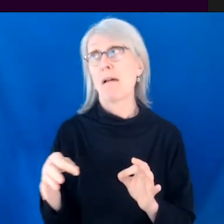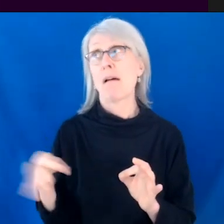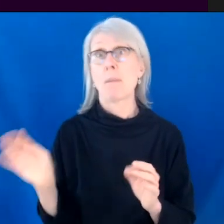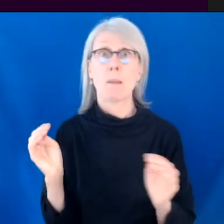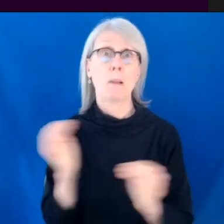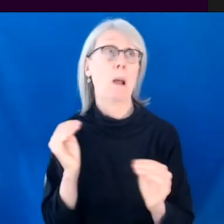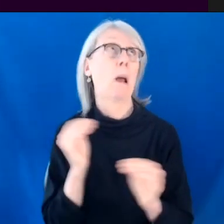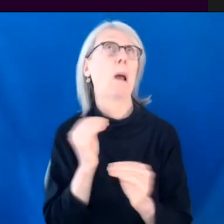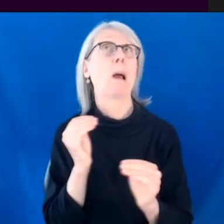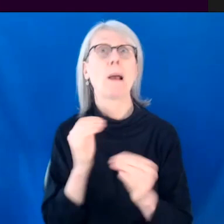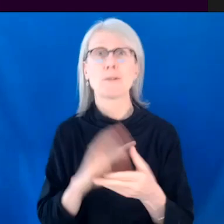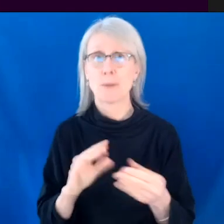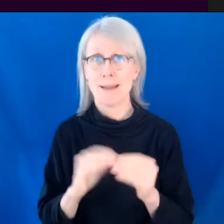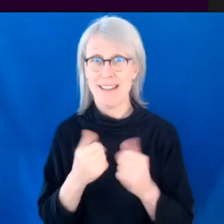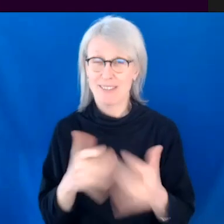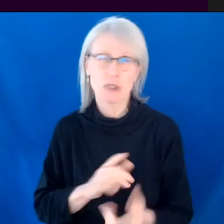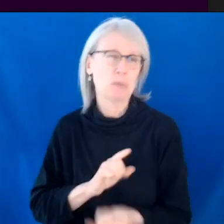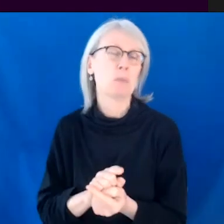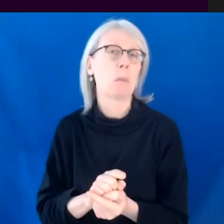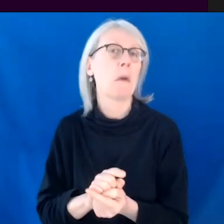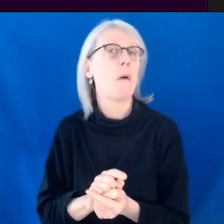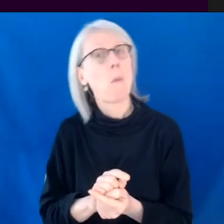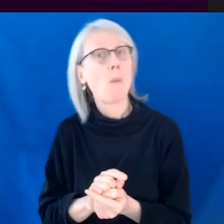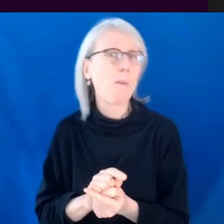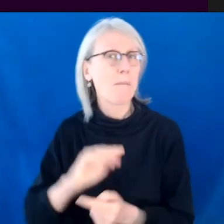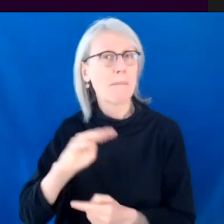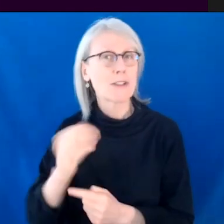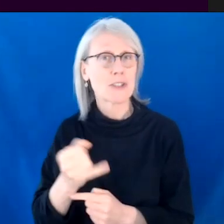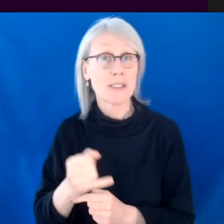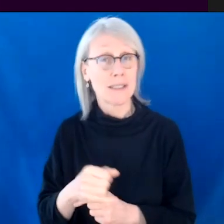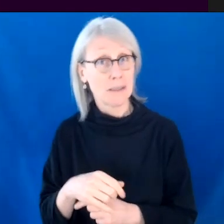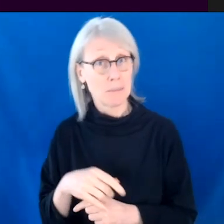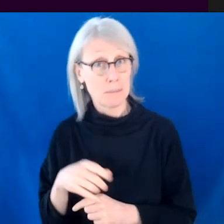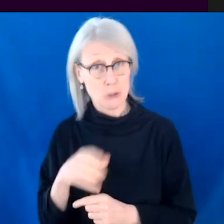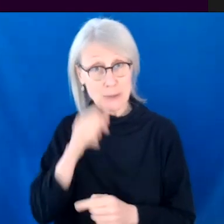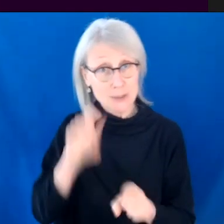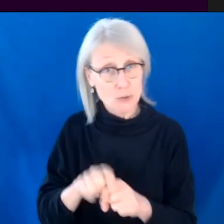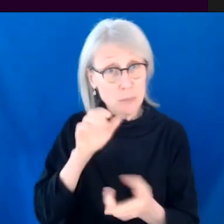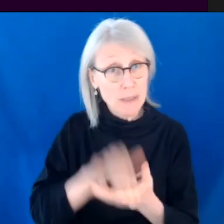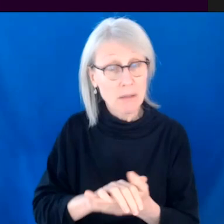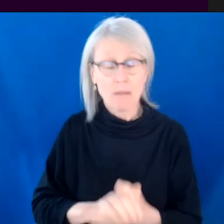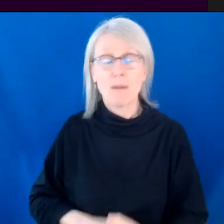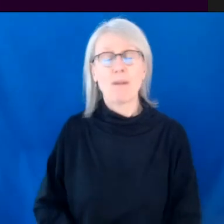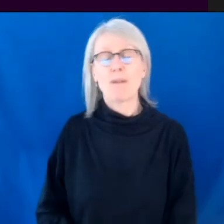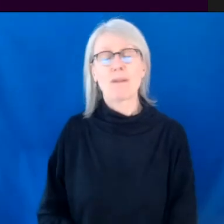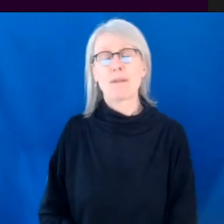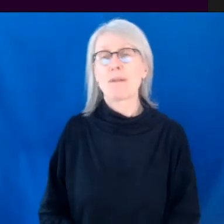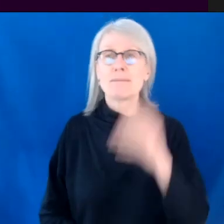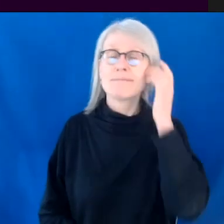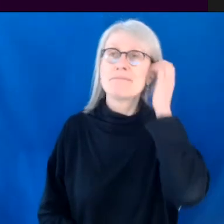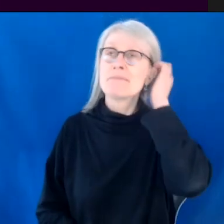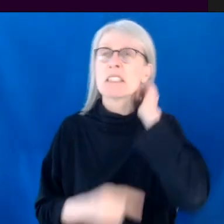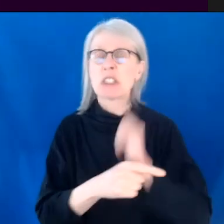story of how I met Michael Jackson. Did she believe you or was she like suspicious? No, she was suspicious. And she